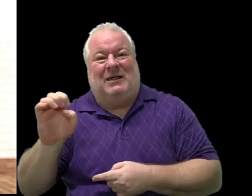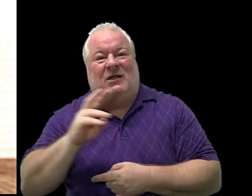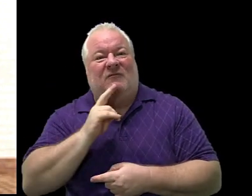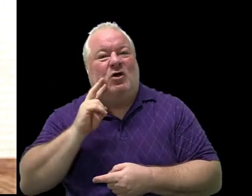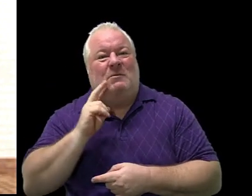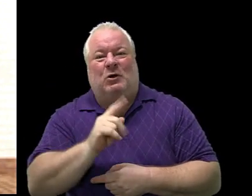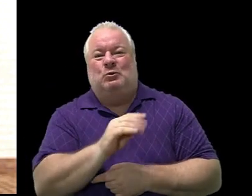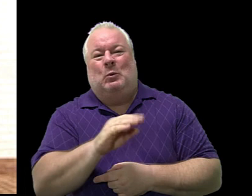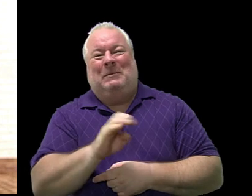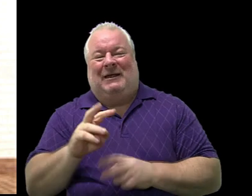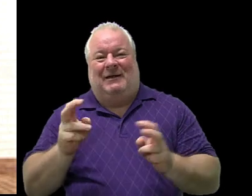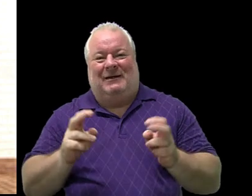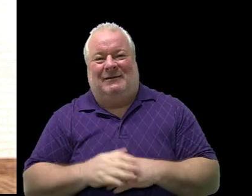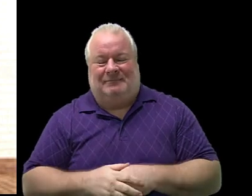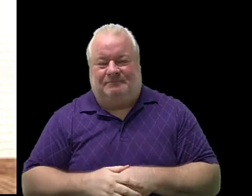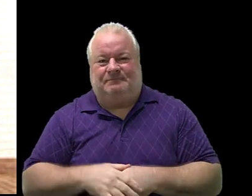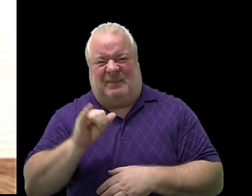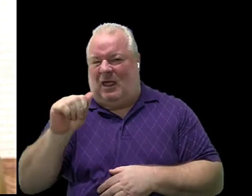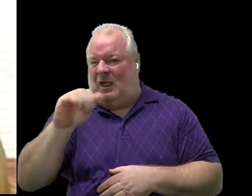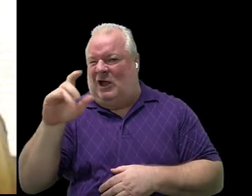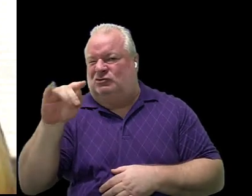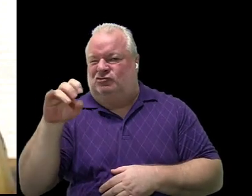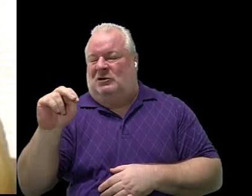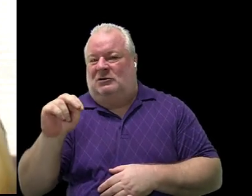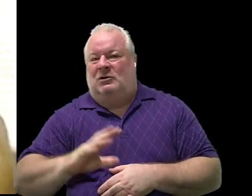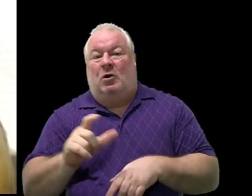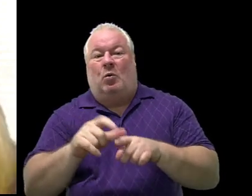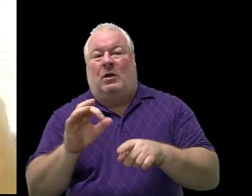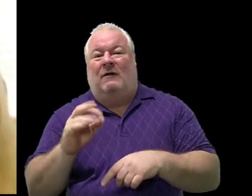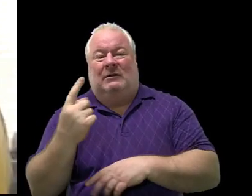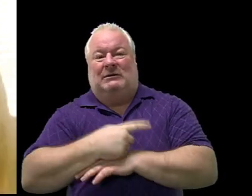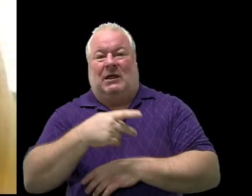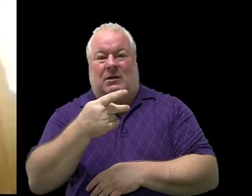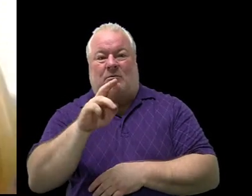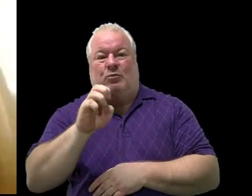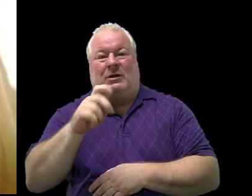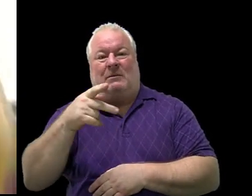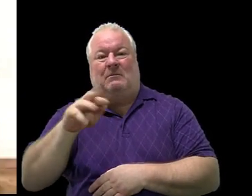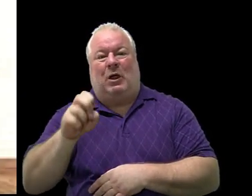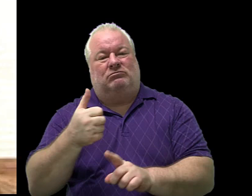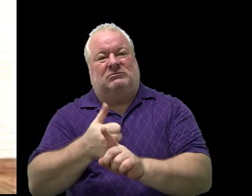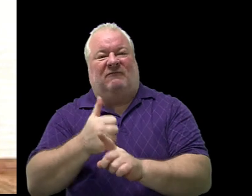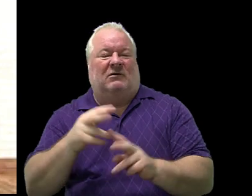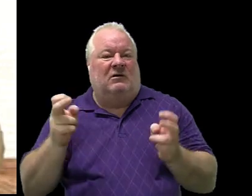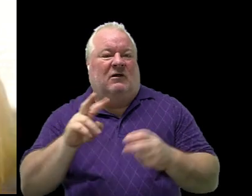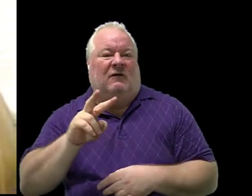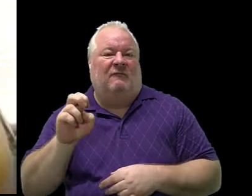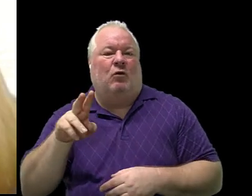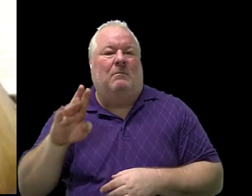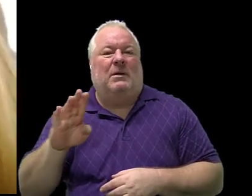A verb to be. Verb is an action word, and the word of the day, prepare, is a verb.